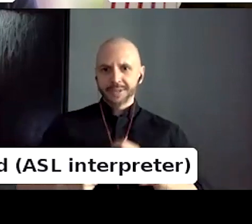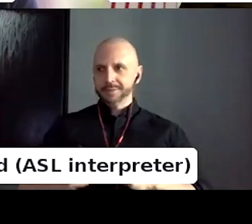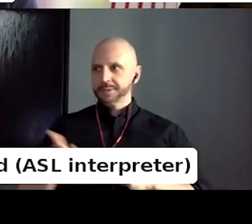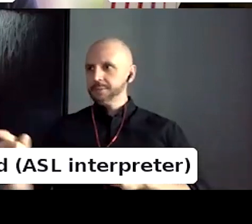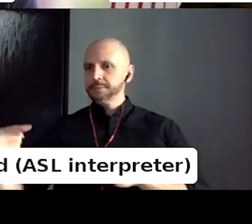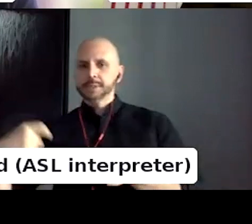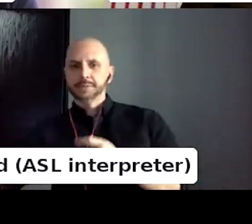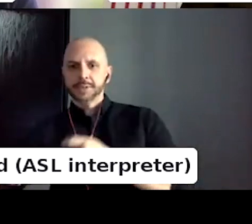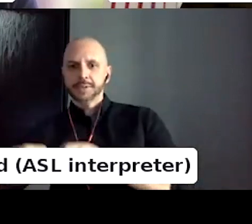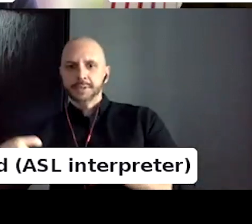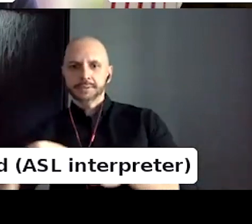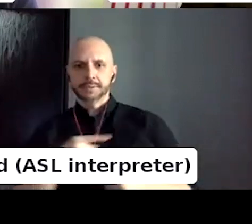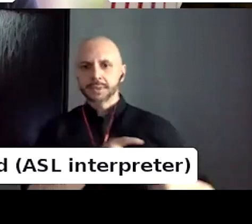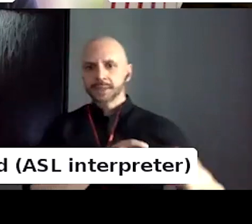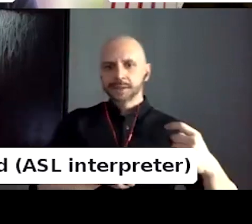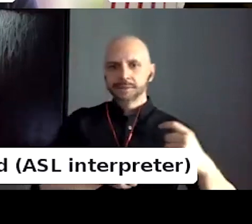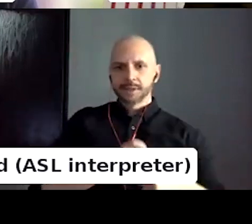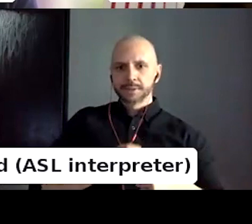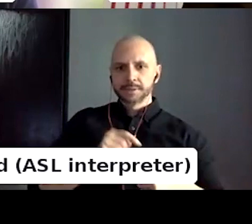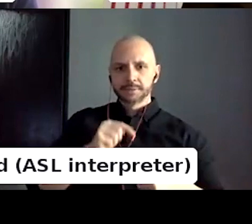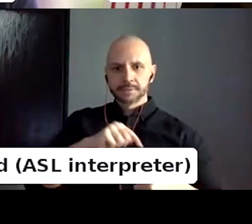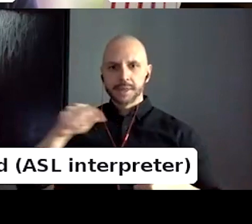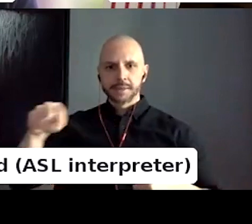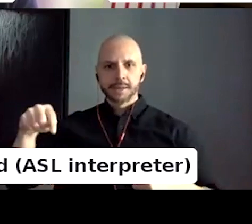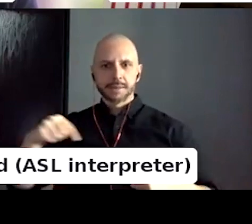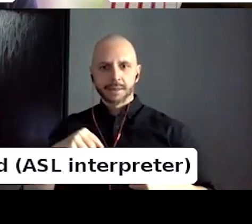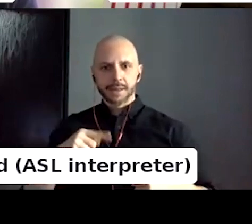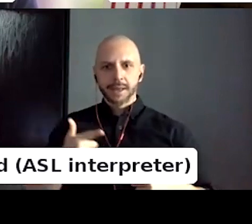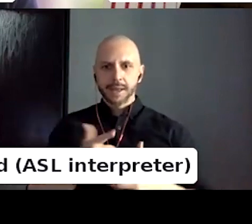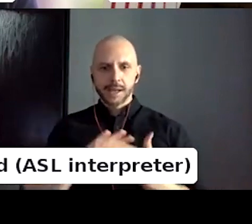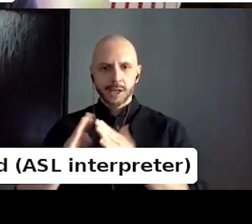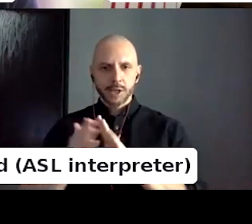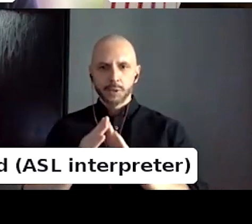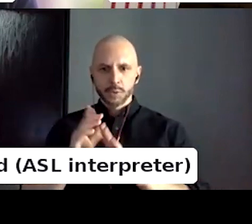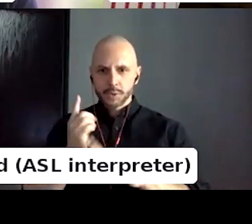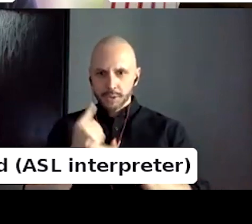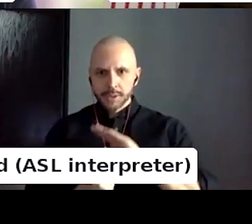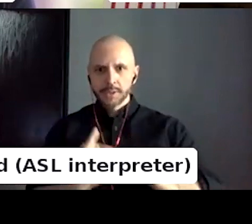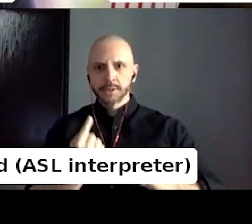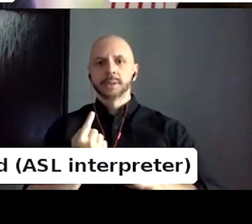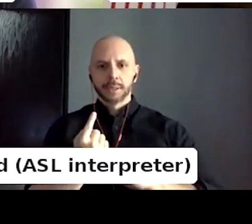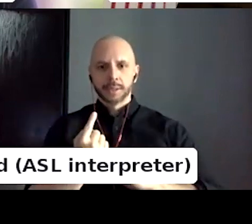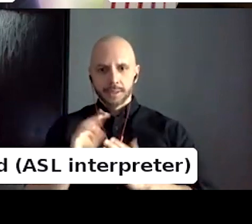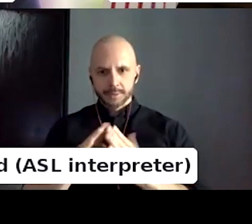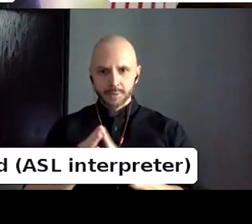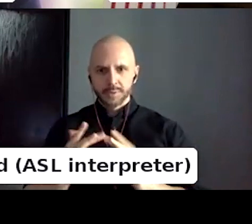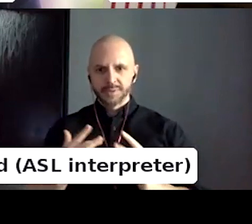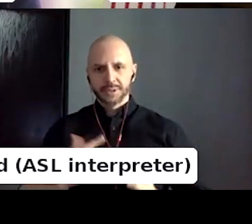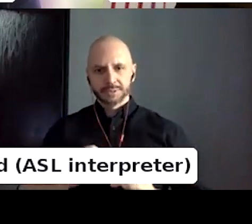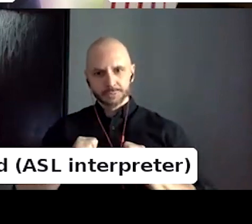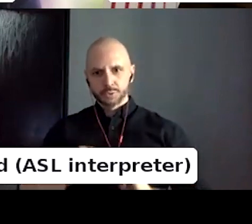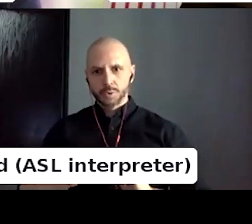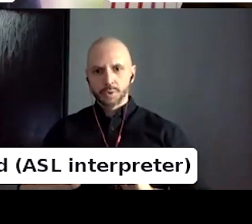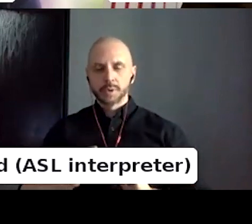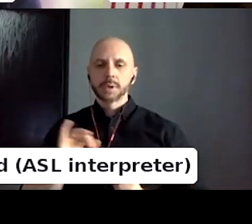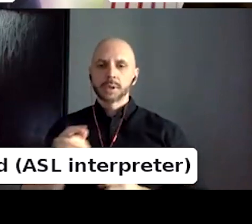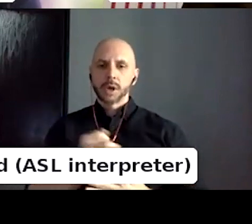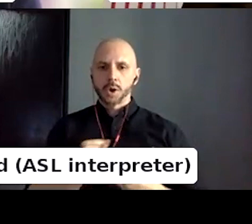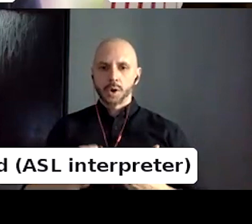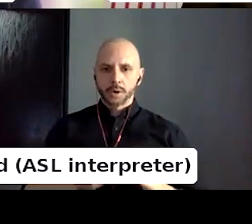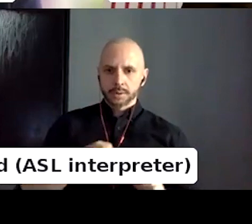that's also where I think the future lies is that within the art world and within the art book world specifically,